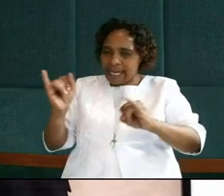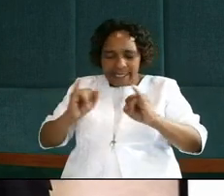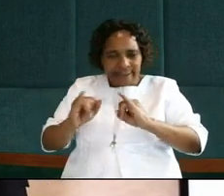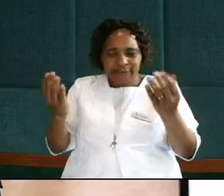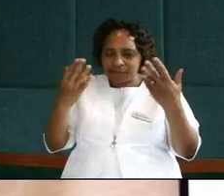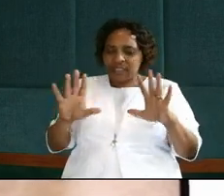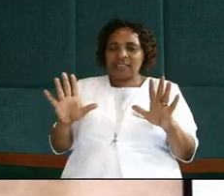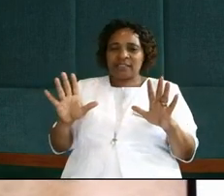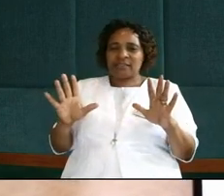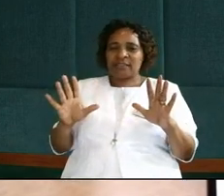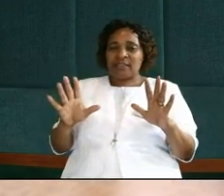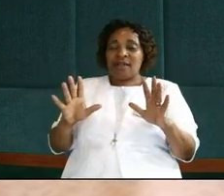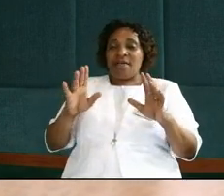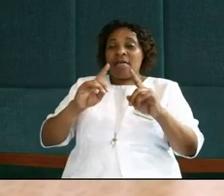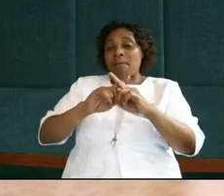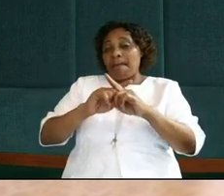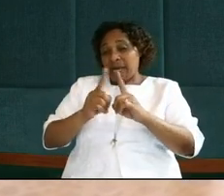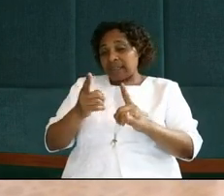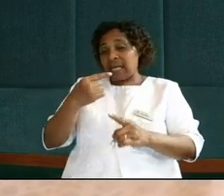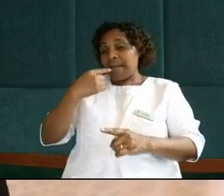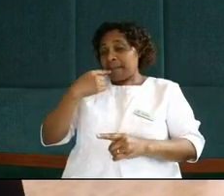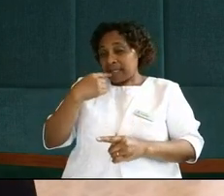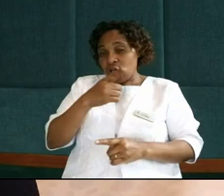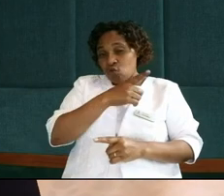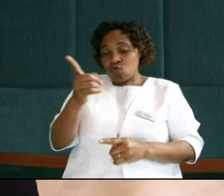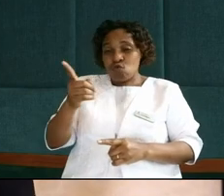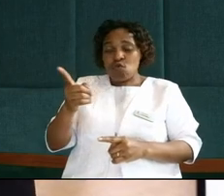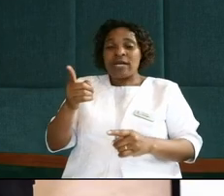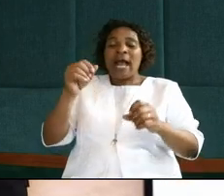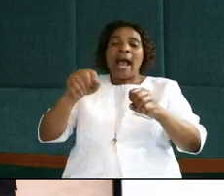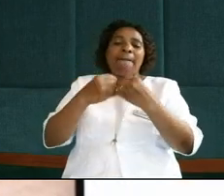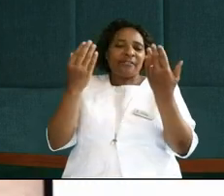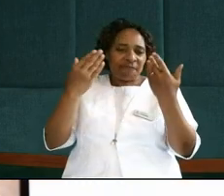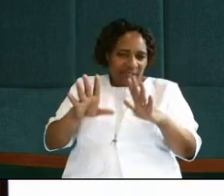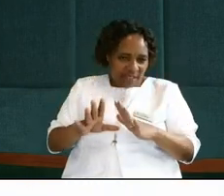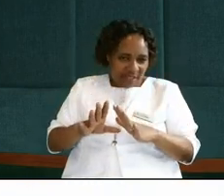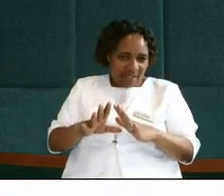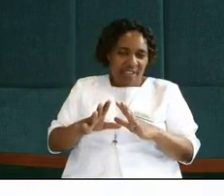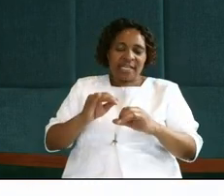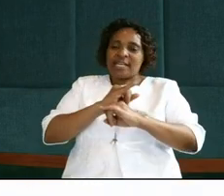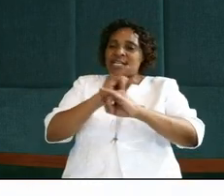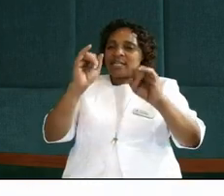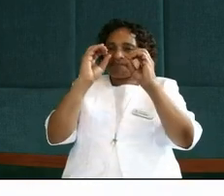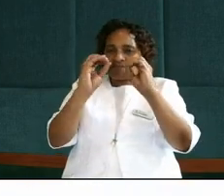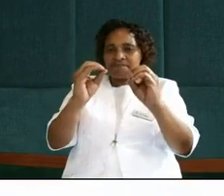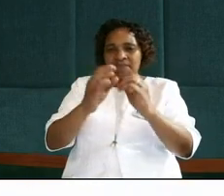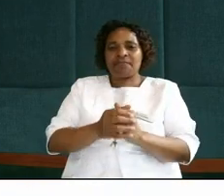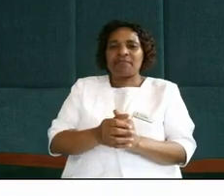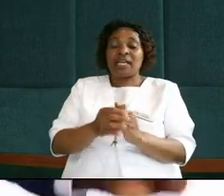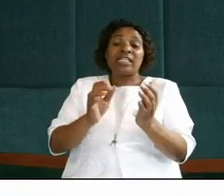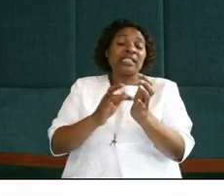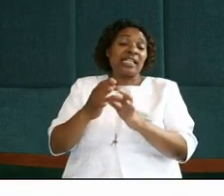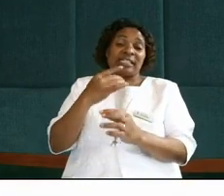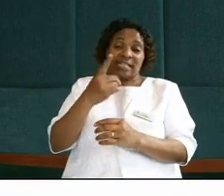We came out new beings. But I want to let you know today, even though that happened, we are not clean. Jesus